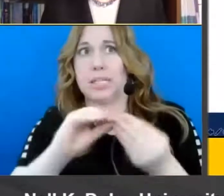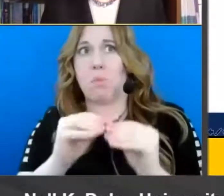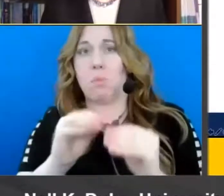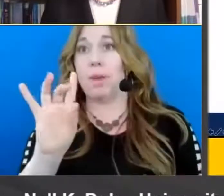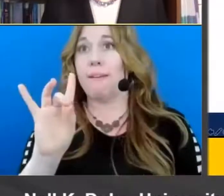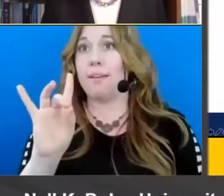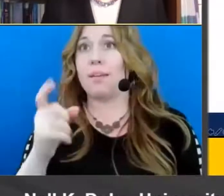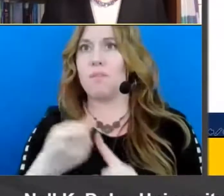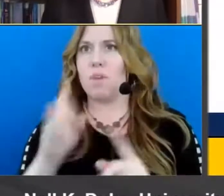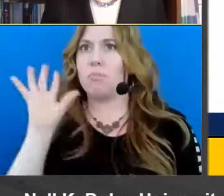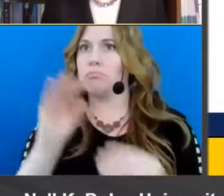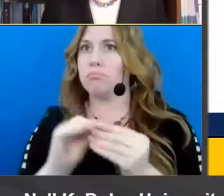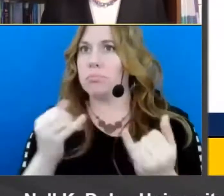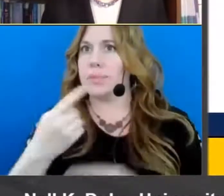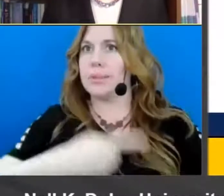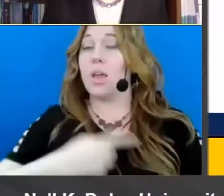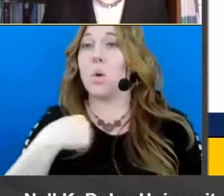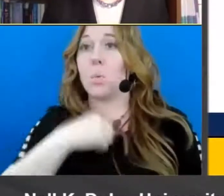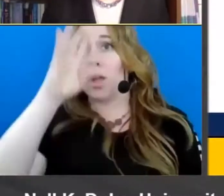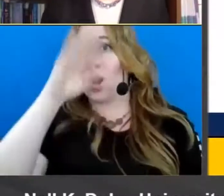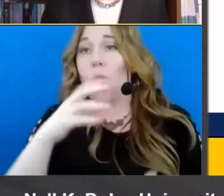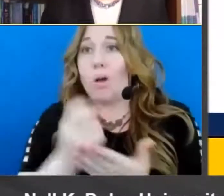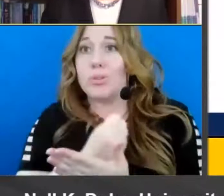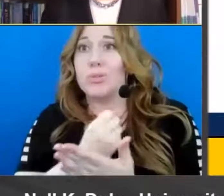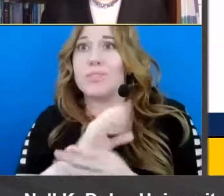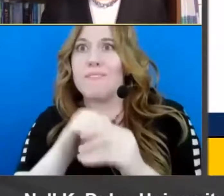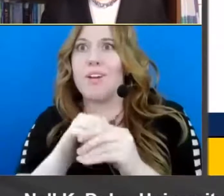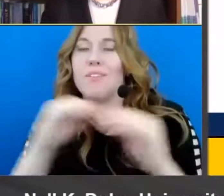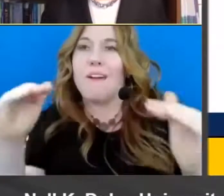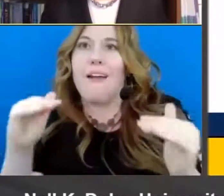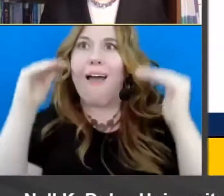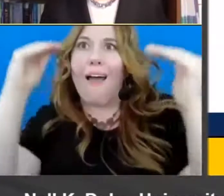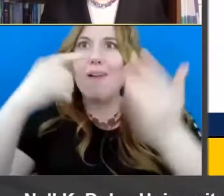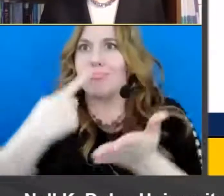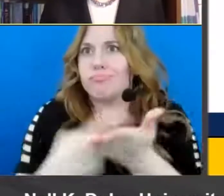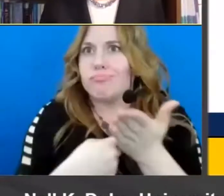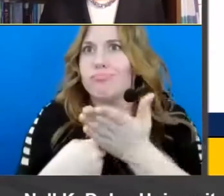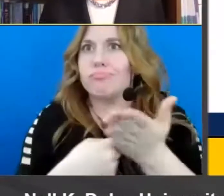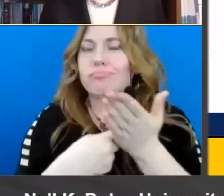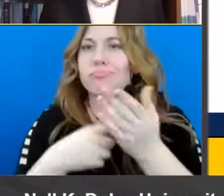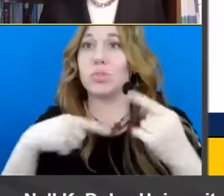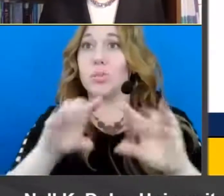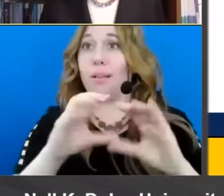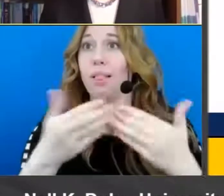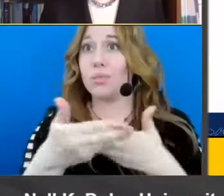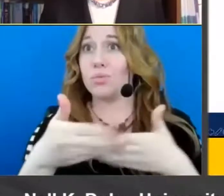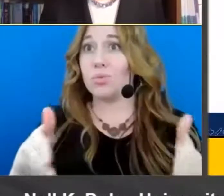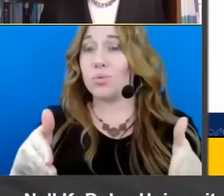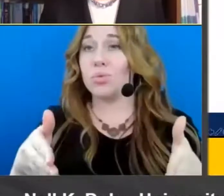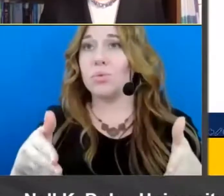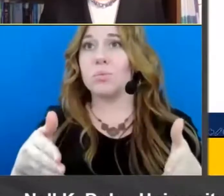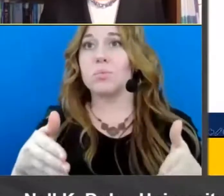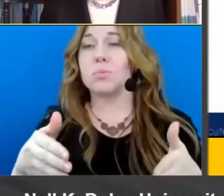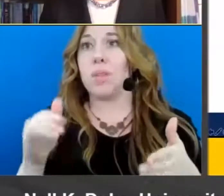we do know that things like opportunities to engage in higher order discussion in classrooms um are not uh